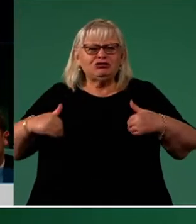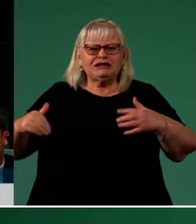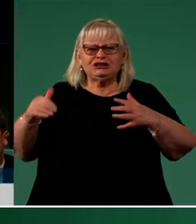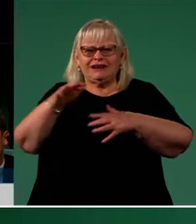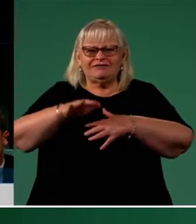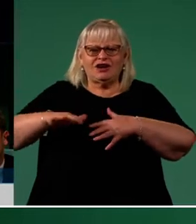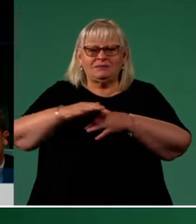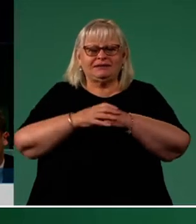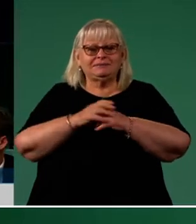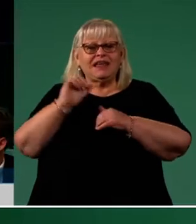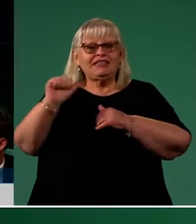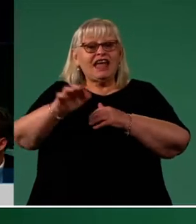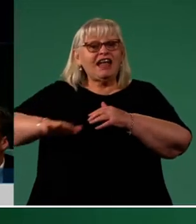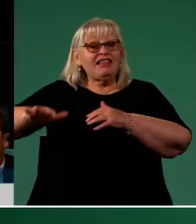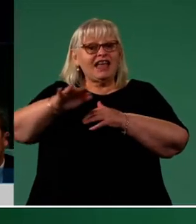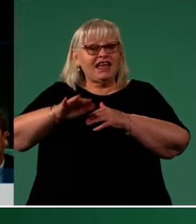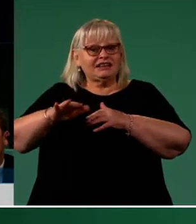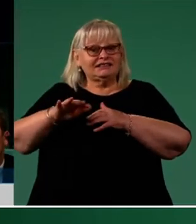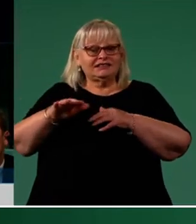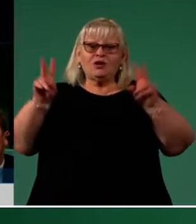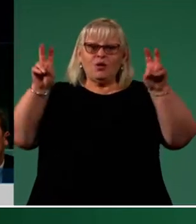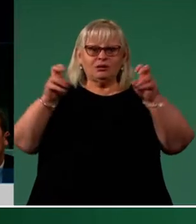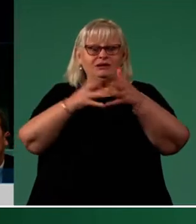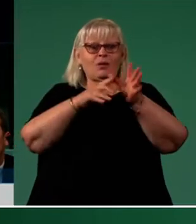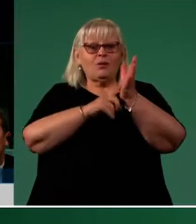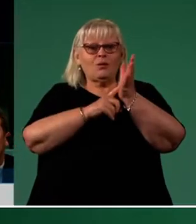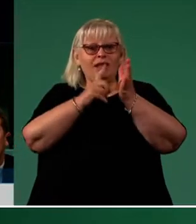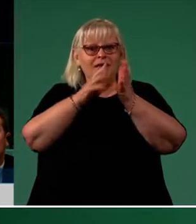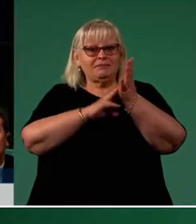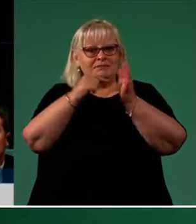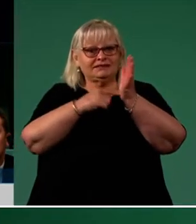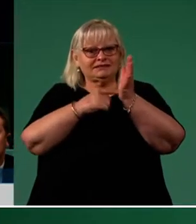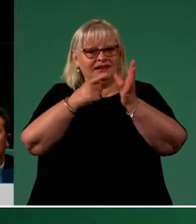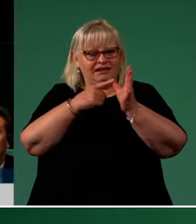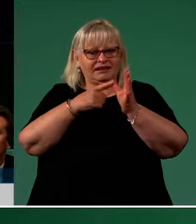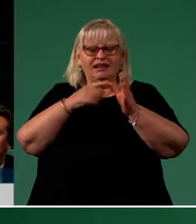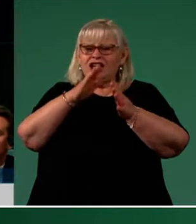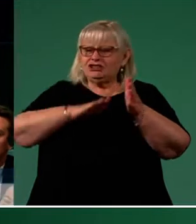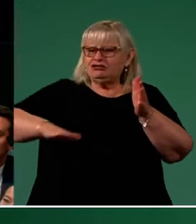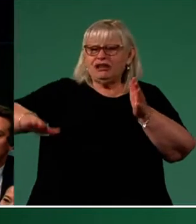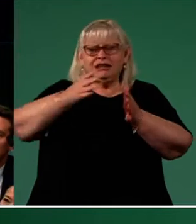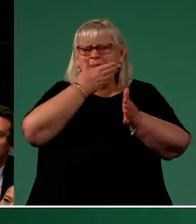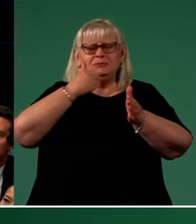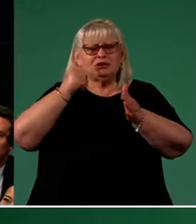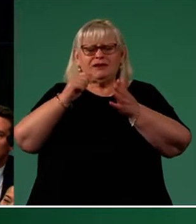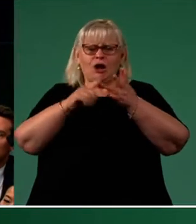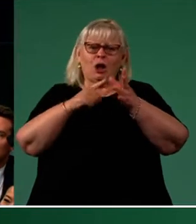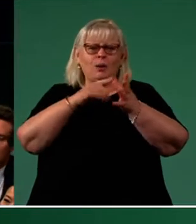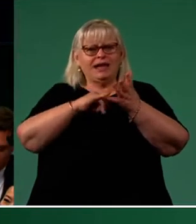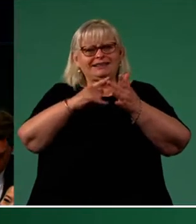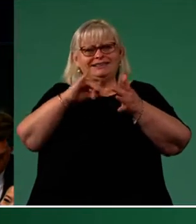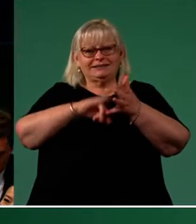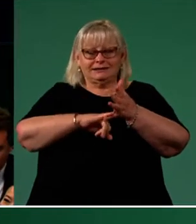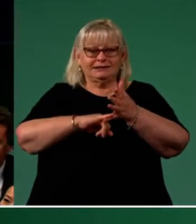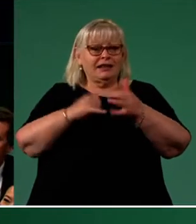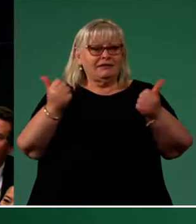Mr Speaker, their land is called Wallumetta and it is a rich sandstone basin oasis. The Wallamuddigal